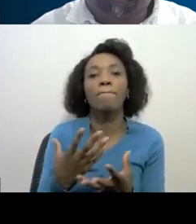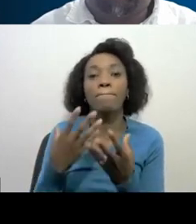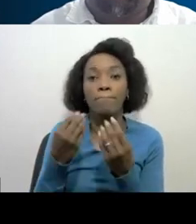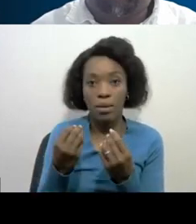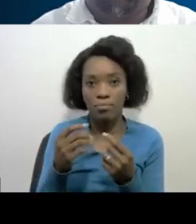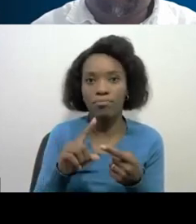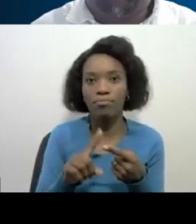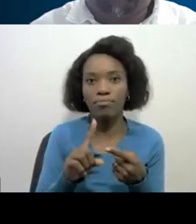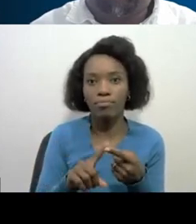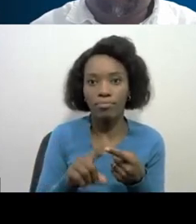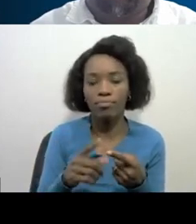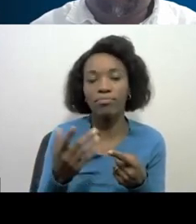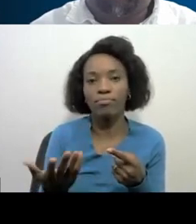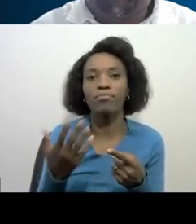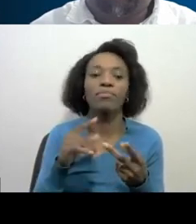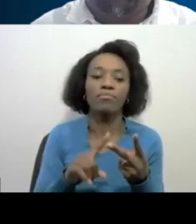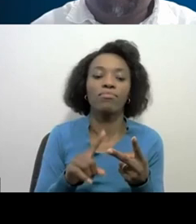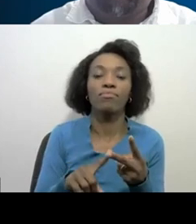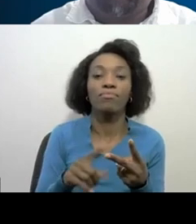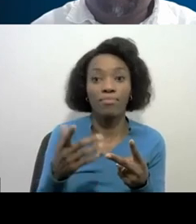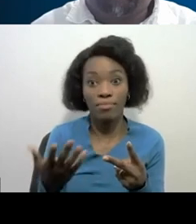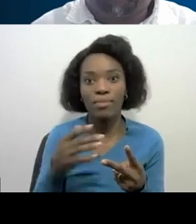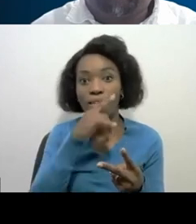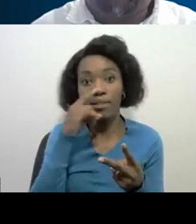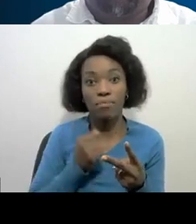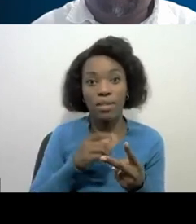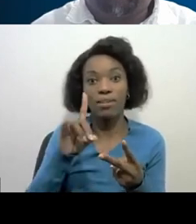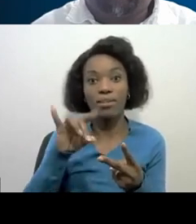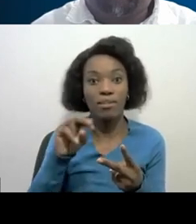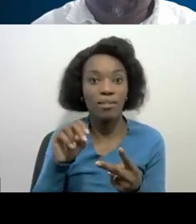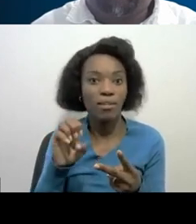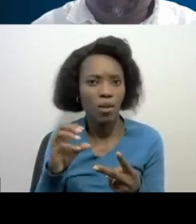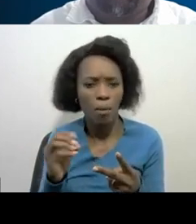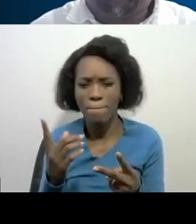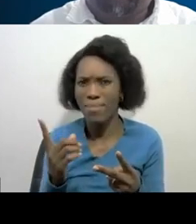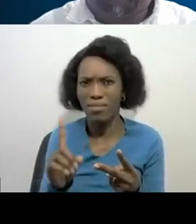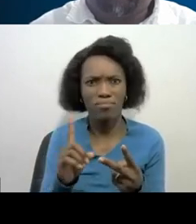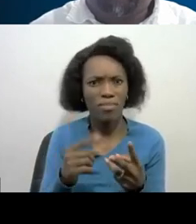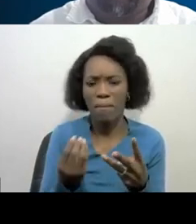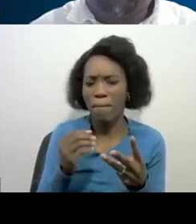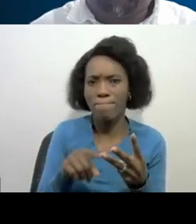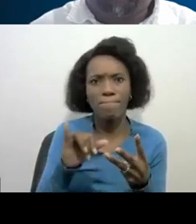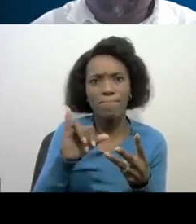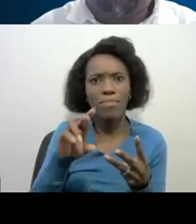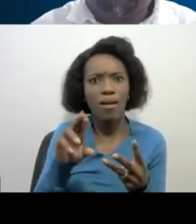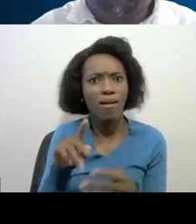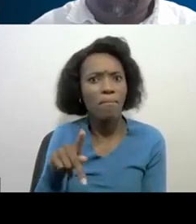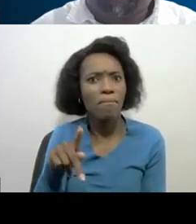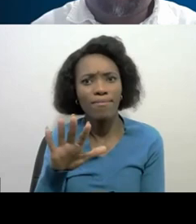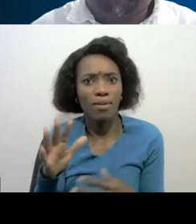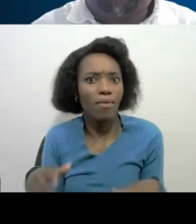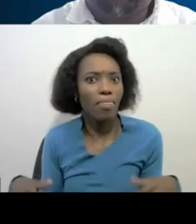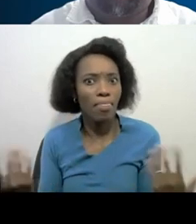you example is Dineo Tzima and I did not receive an RP5. What are the tax implications?